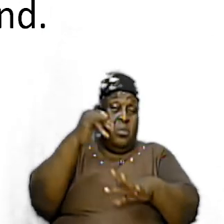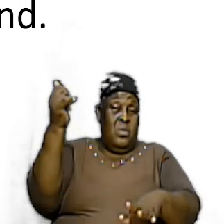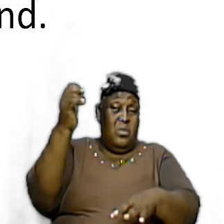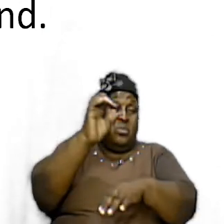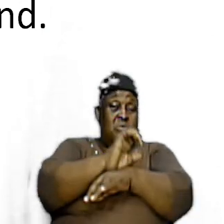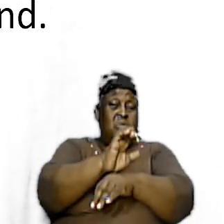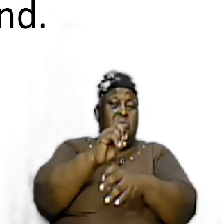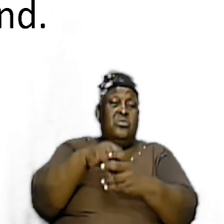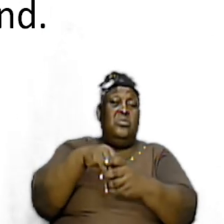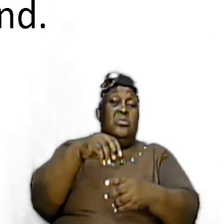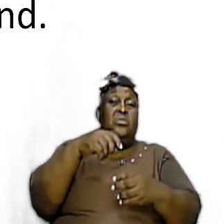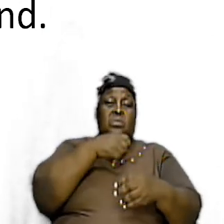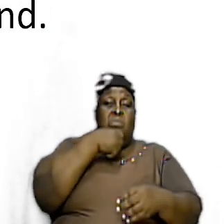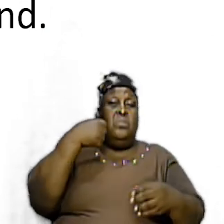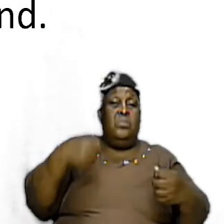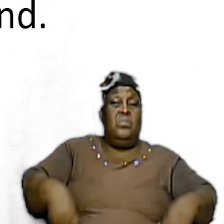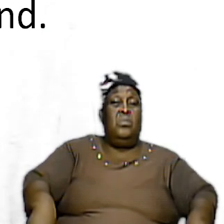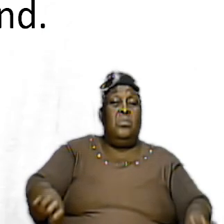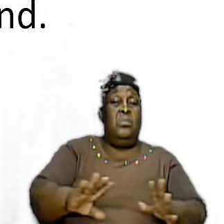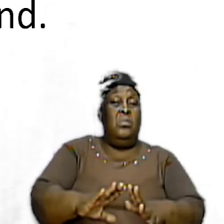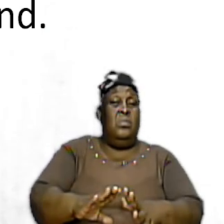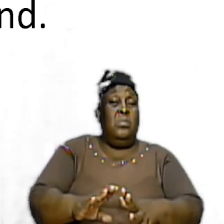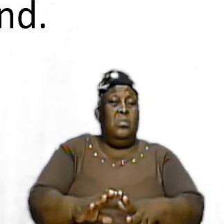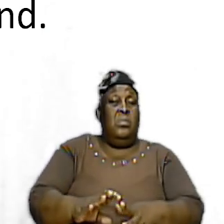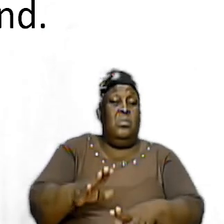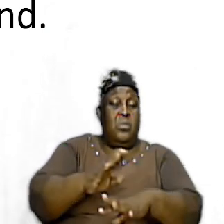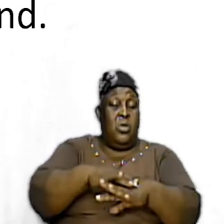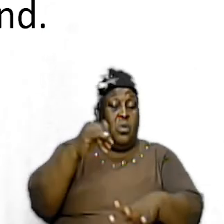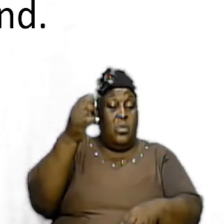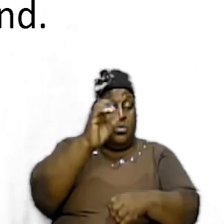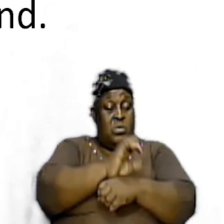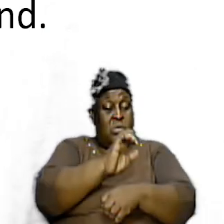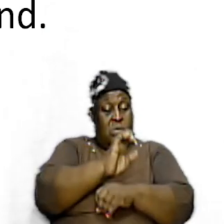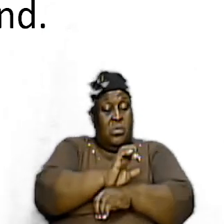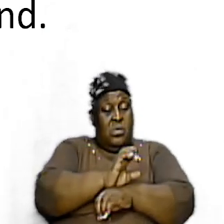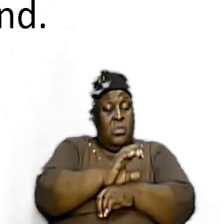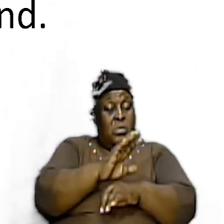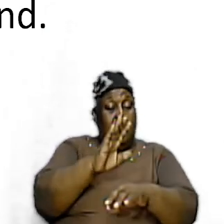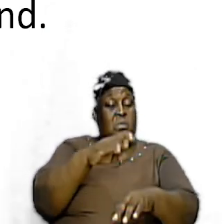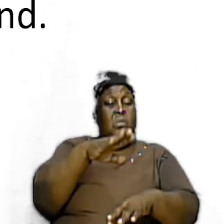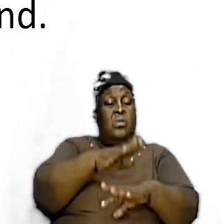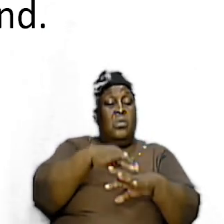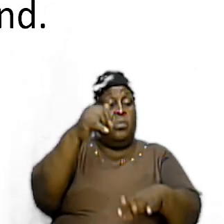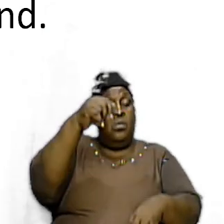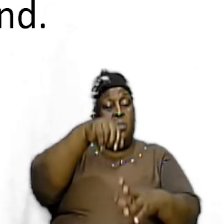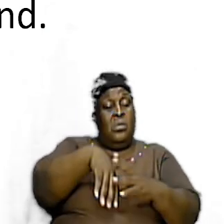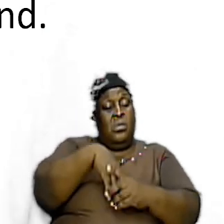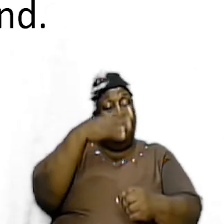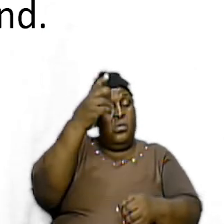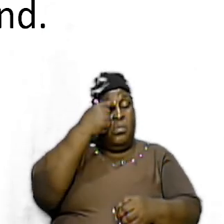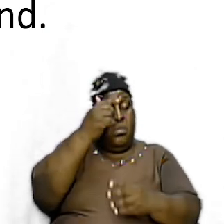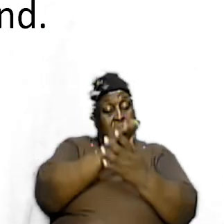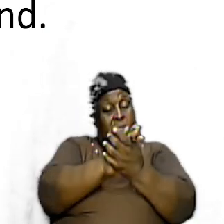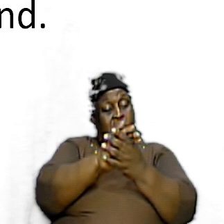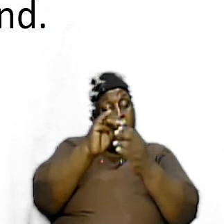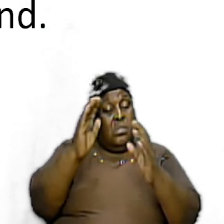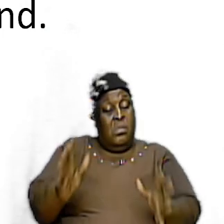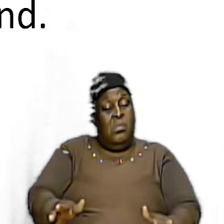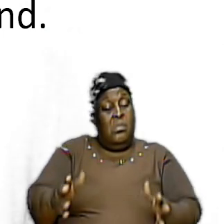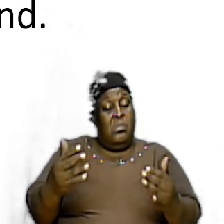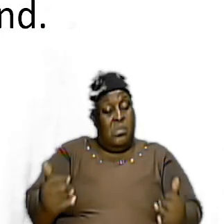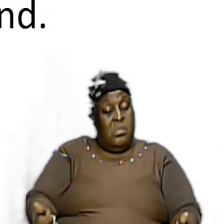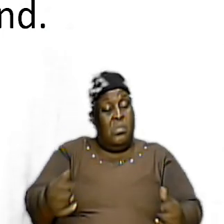and so they were called a church because they were called out they were believers now in almighty God he